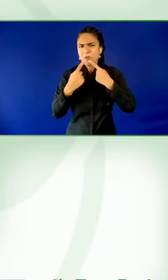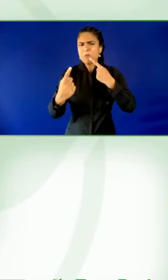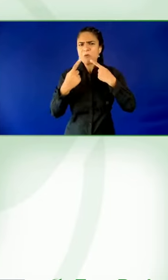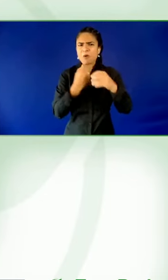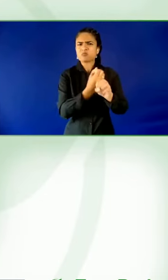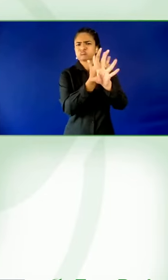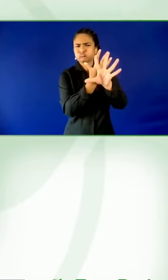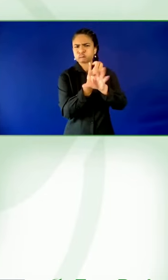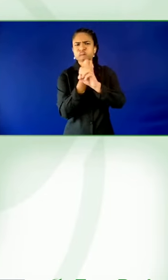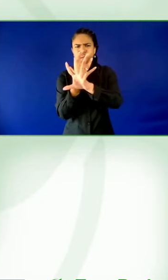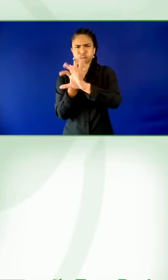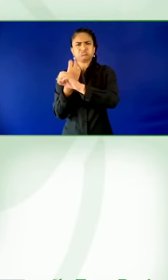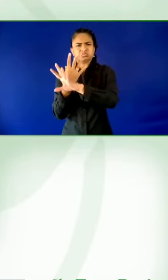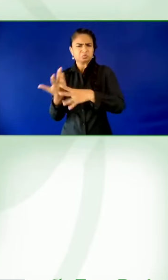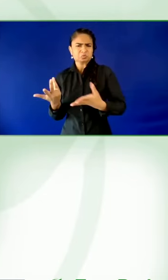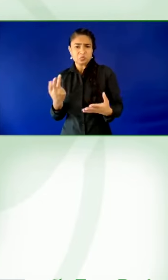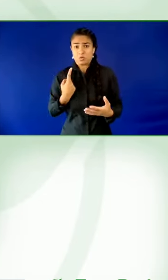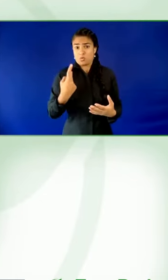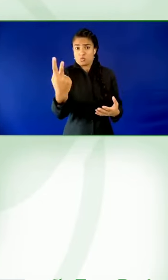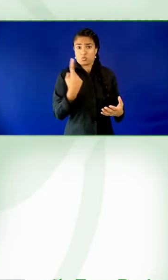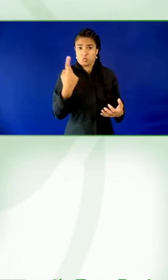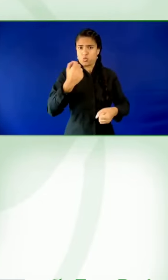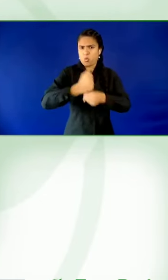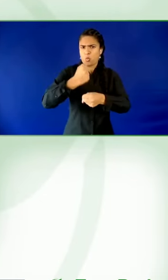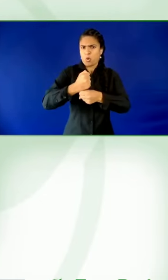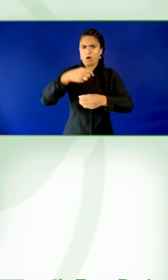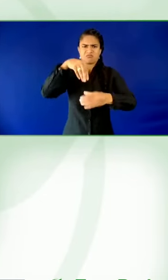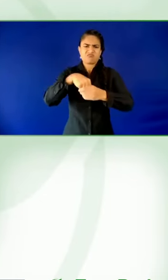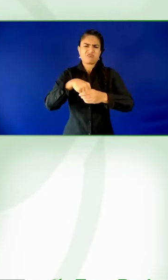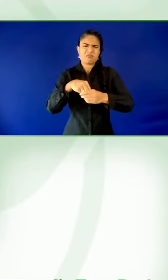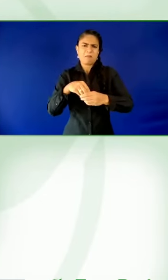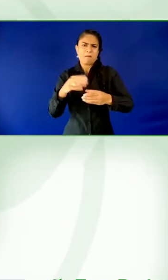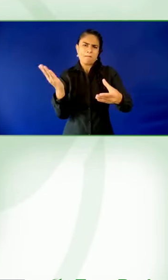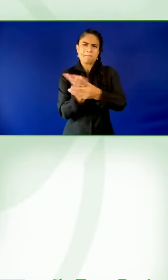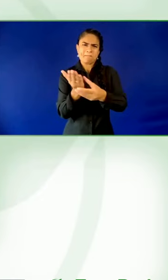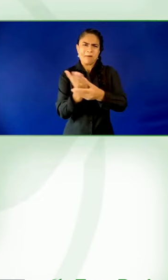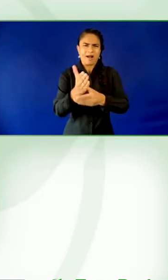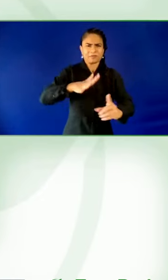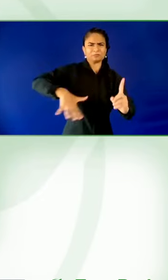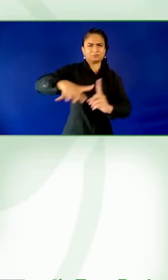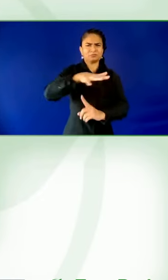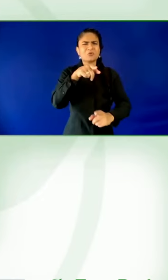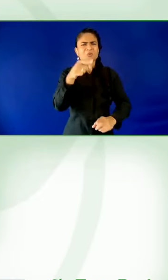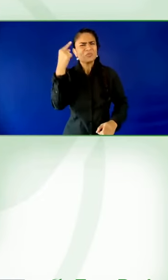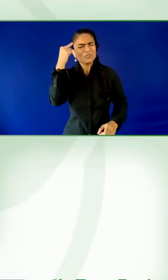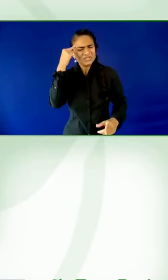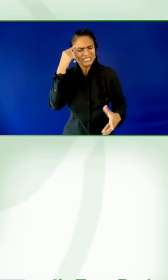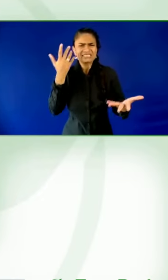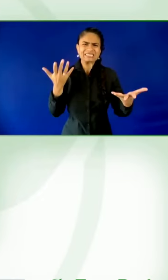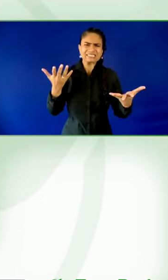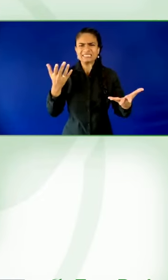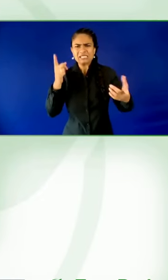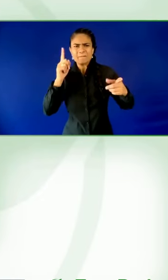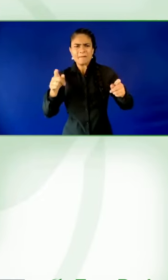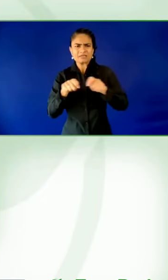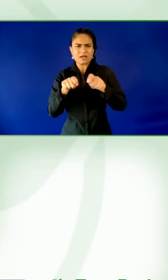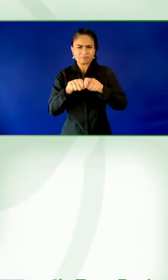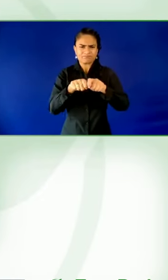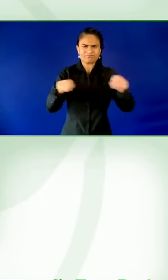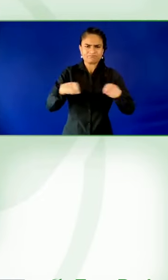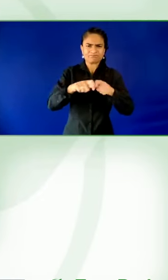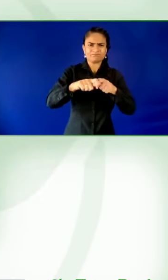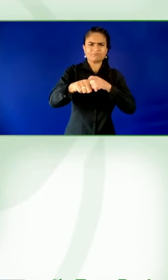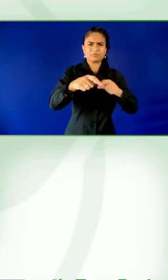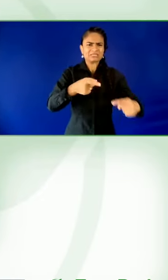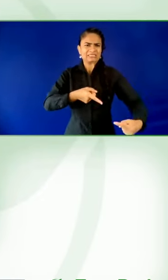the regulators' mindset is shifting. And they're actually encouraging, certainly through the UK, encouraging a different approach to